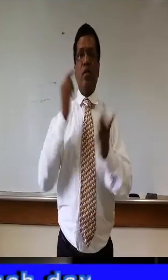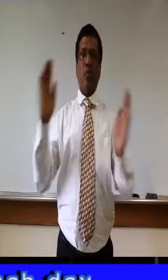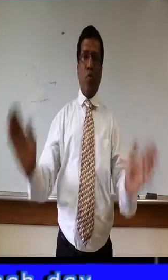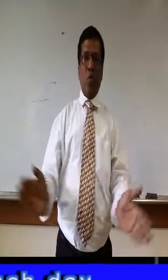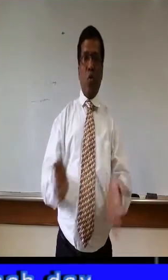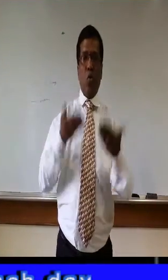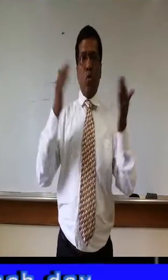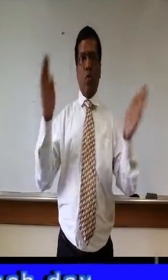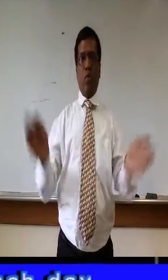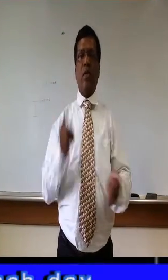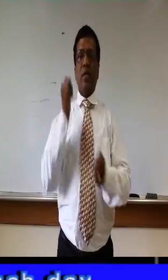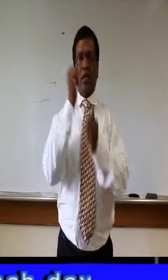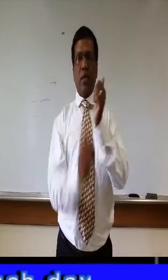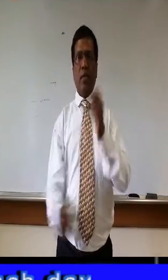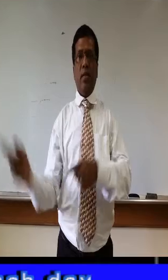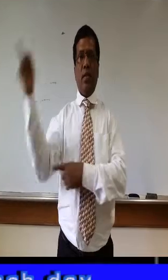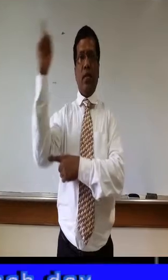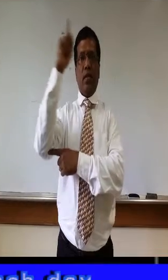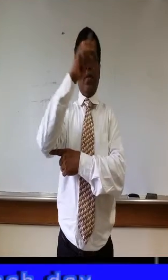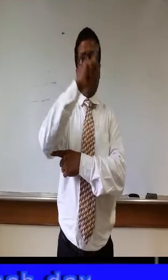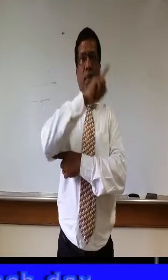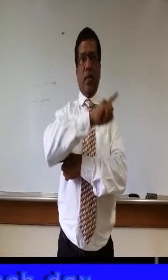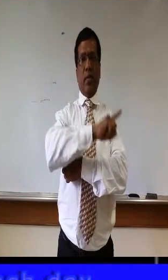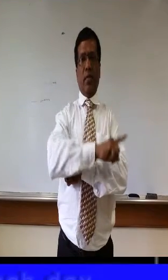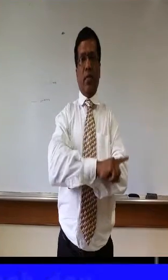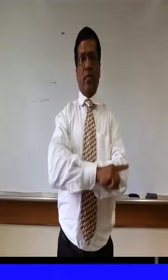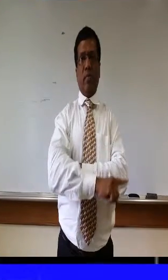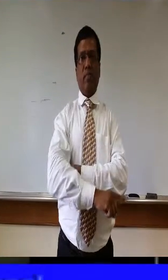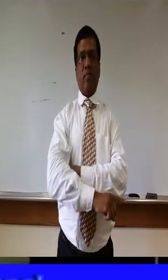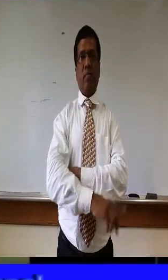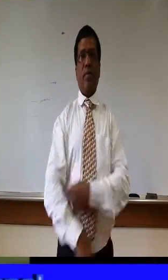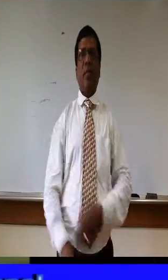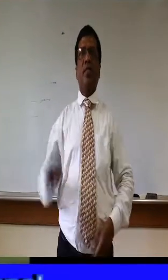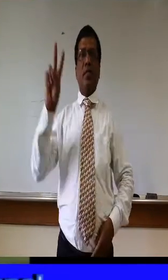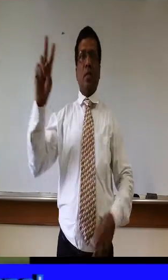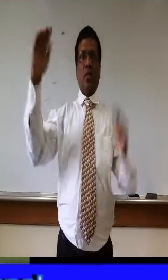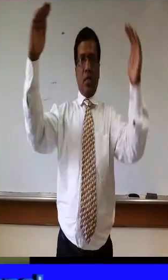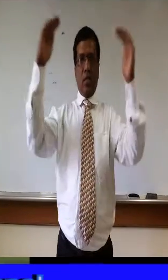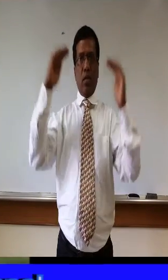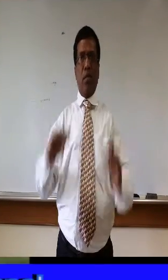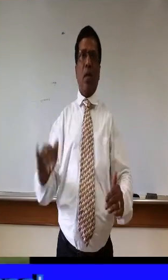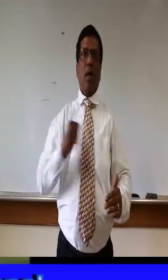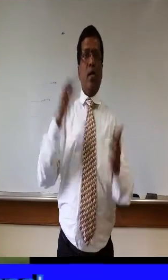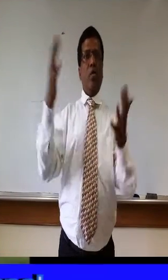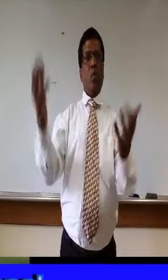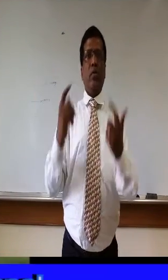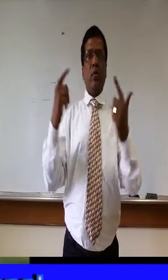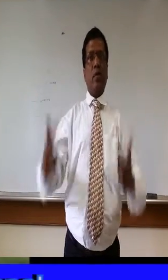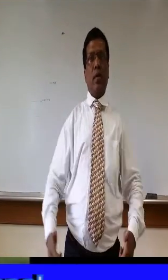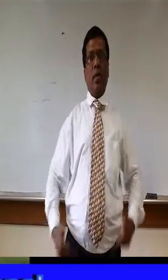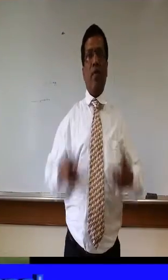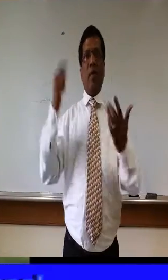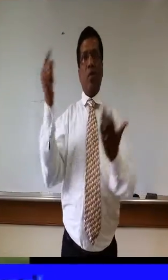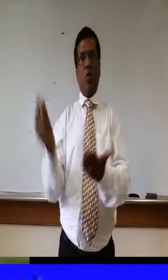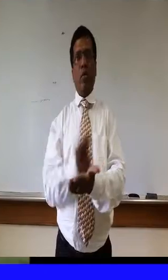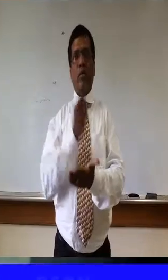do and say To live the gospel more each day